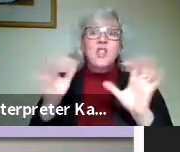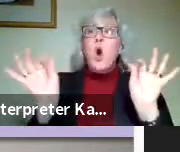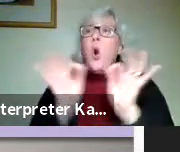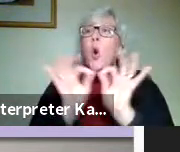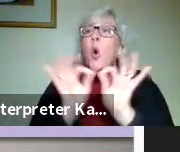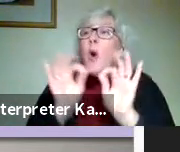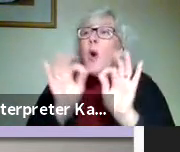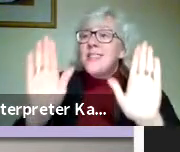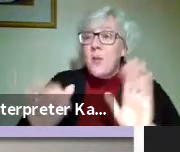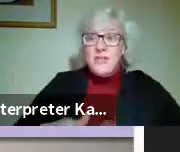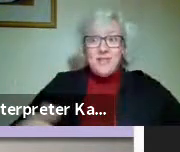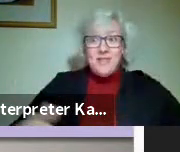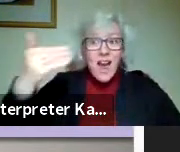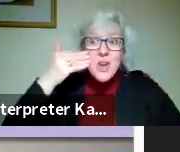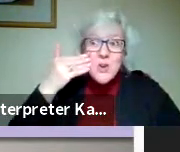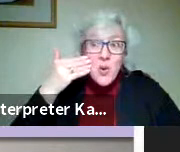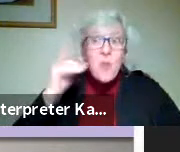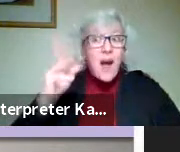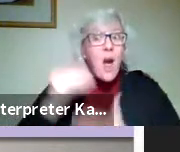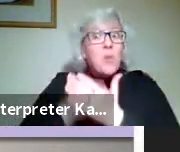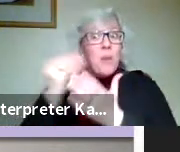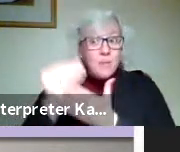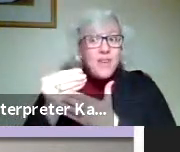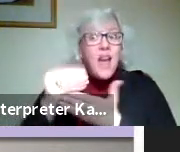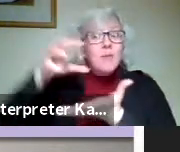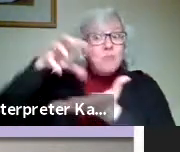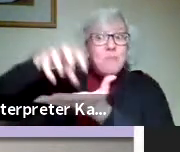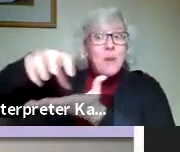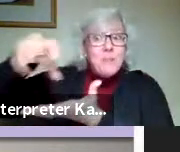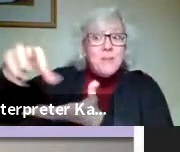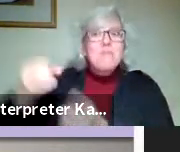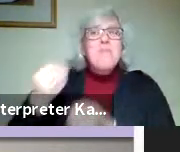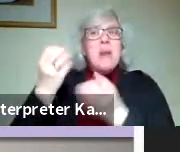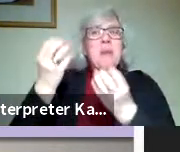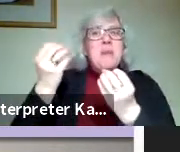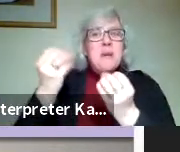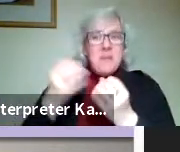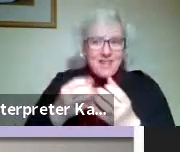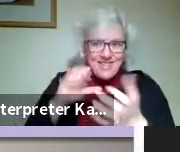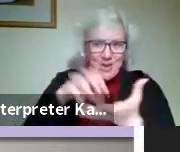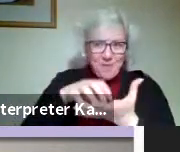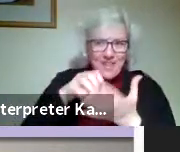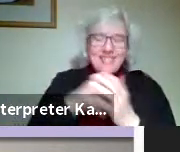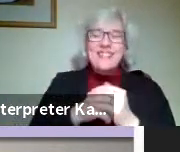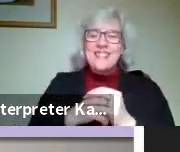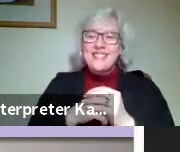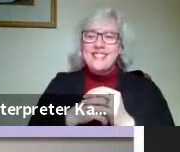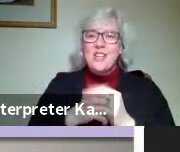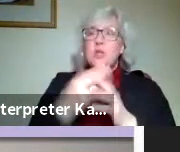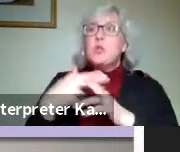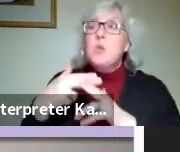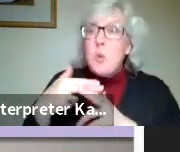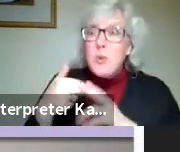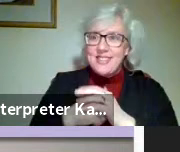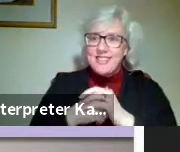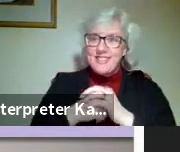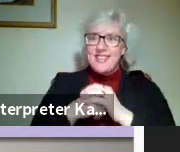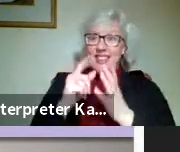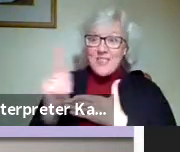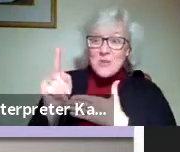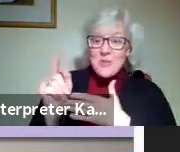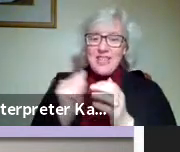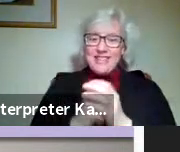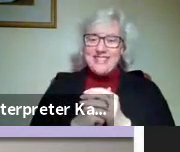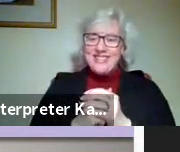amazing, so I know I'm going to be buying dozens and dozens of cupcakes. Thanks. Yeah, I'm soon, like this week.